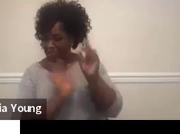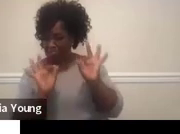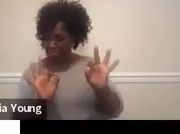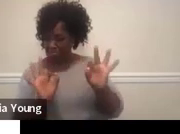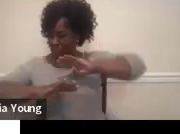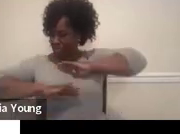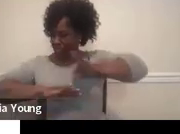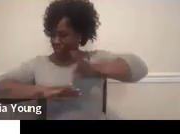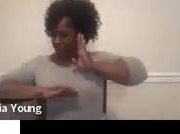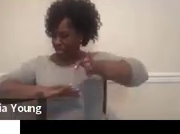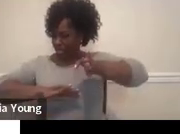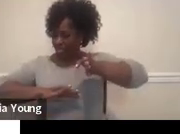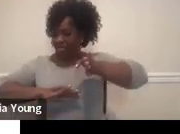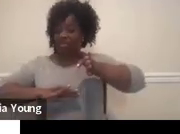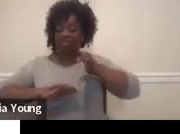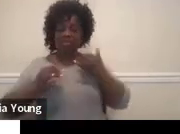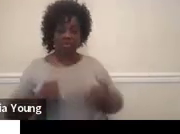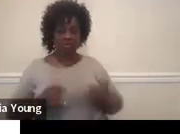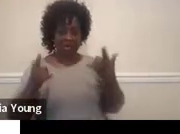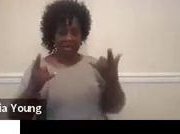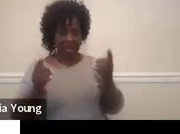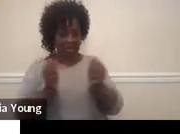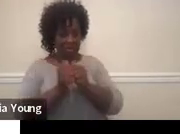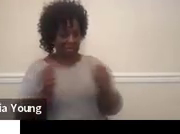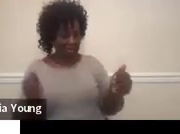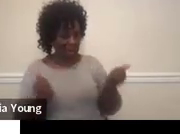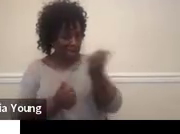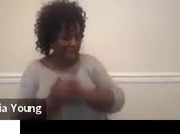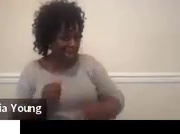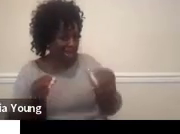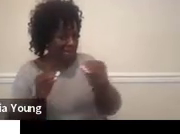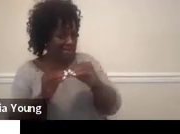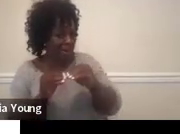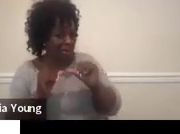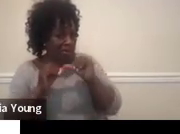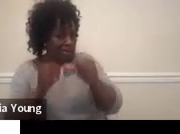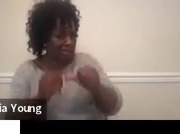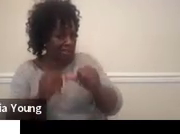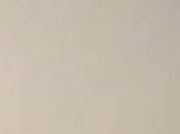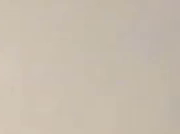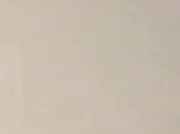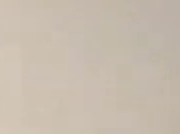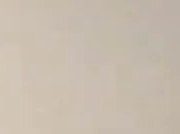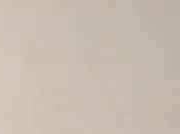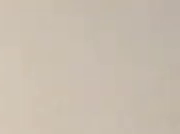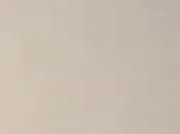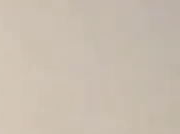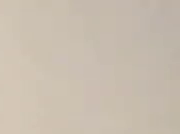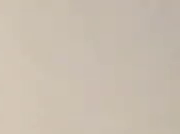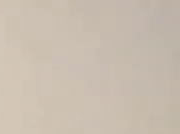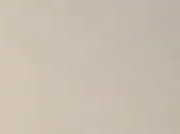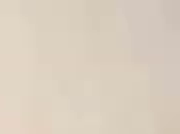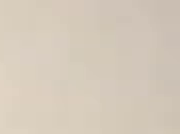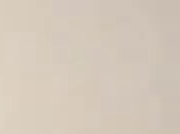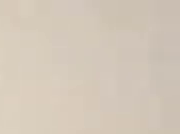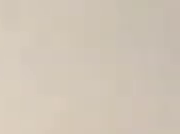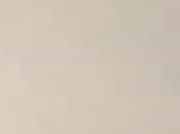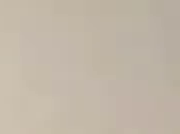So without further ado, I think that's it. Thank you, guys.